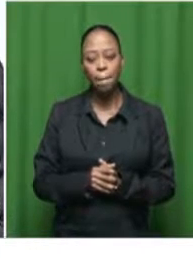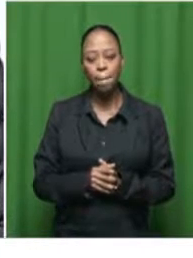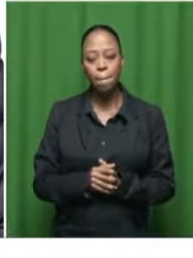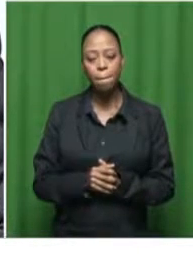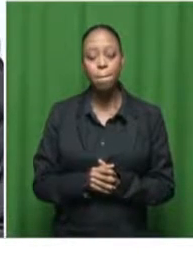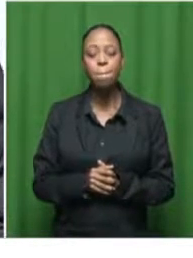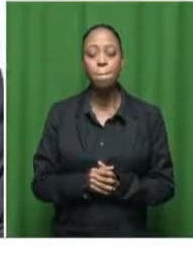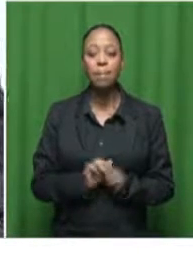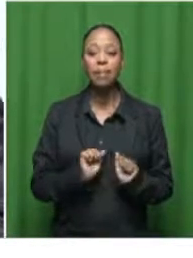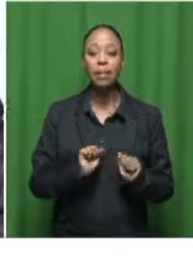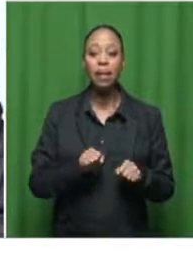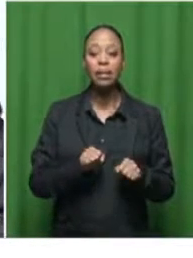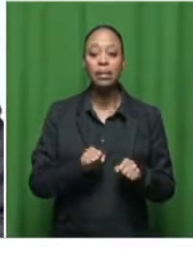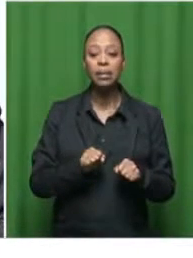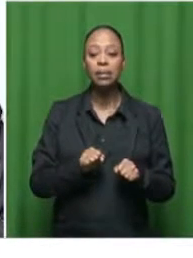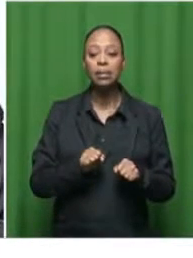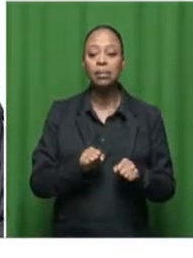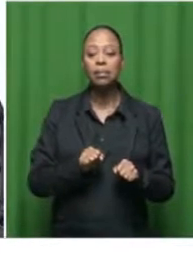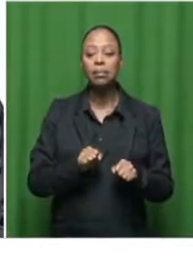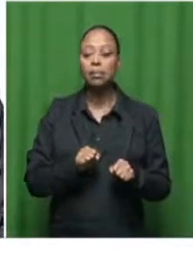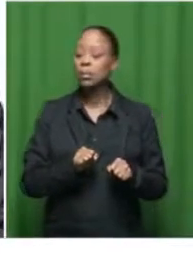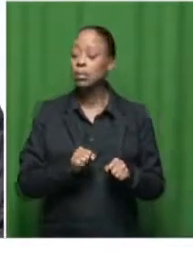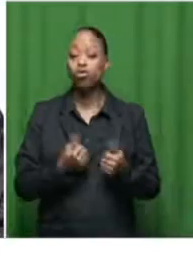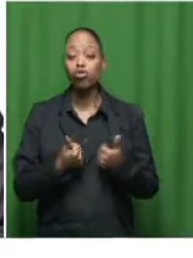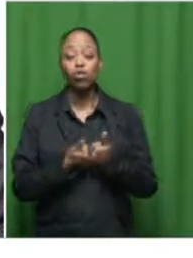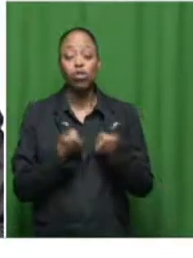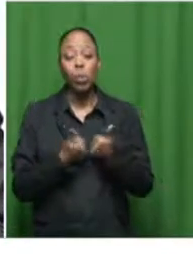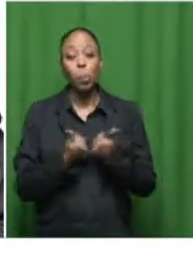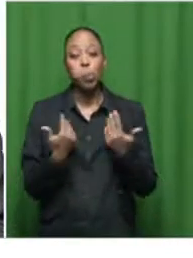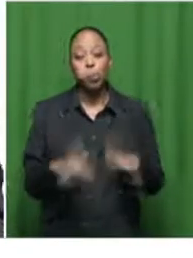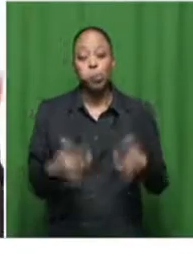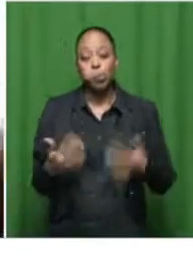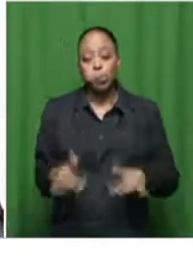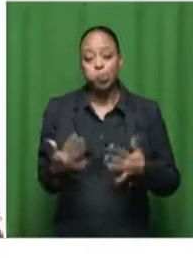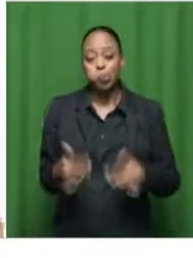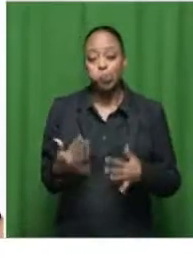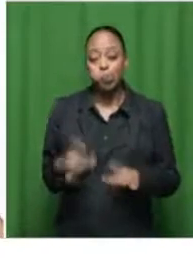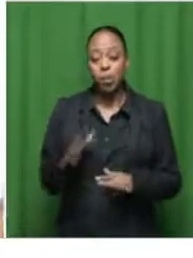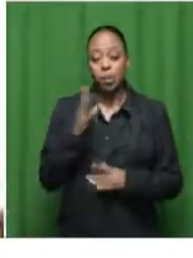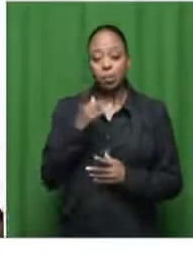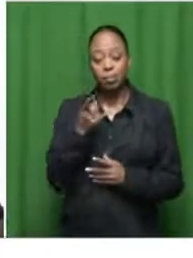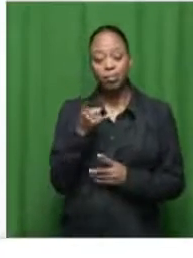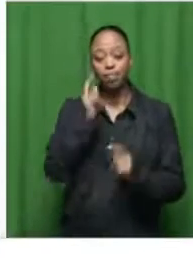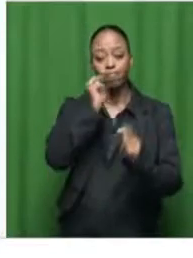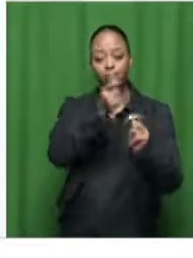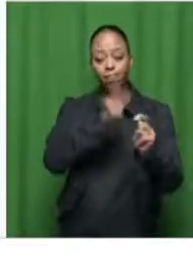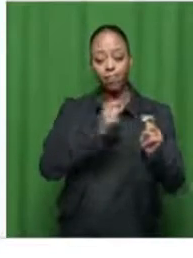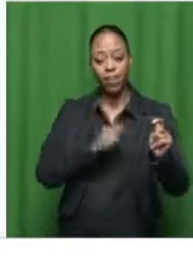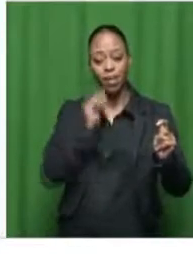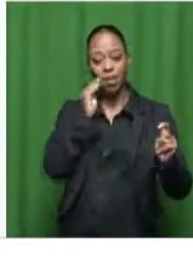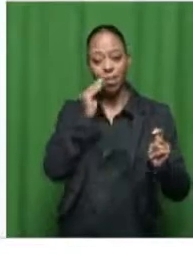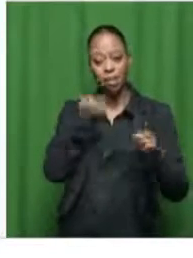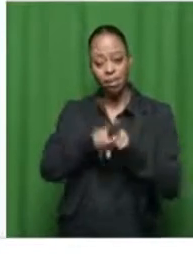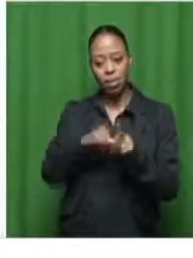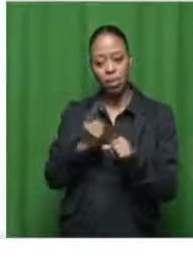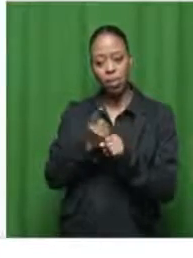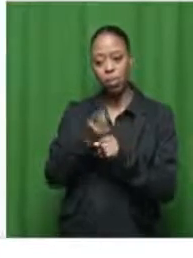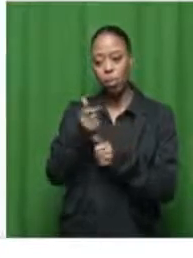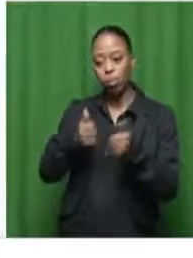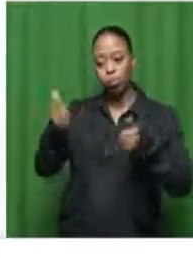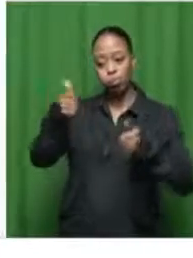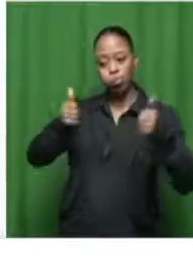Well absolutely Sakina, quite a myriad of challenges really facing the slums and obviously now the decision makers